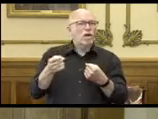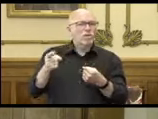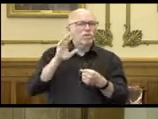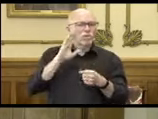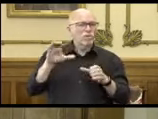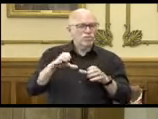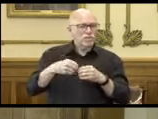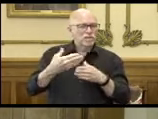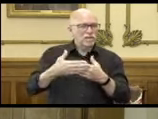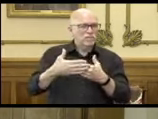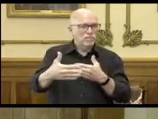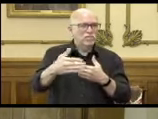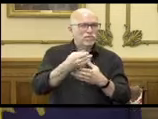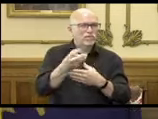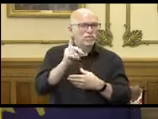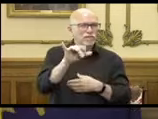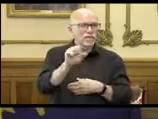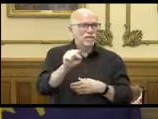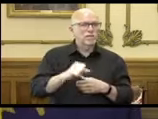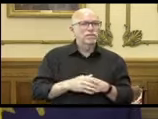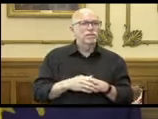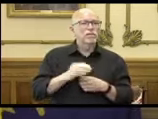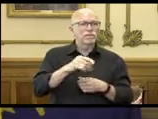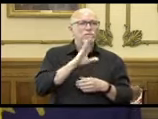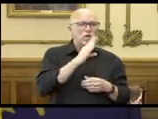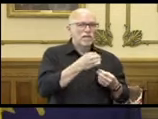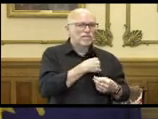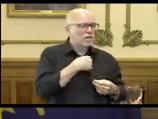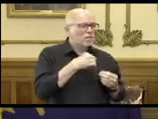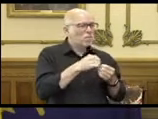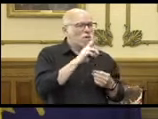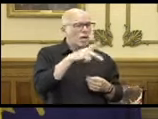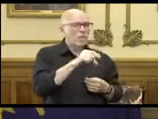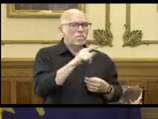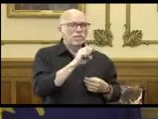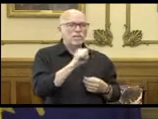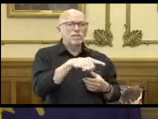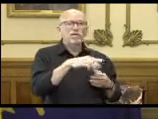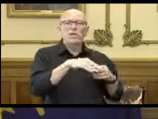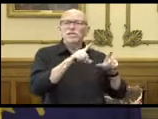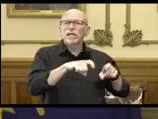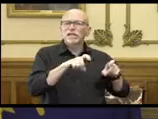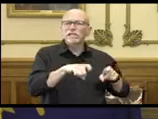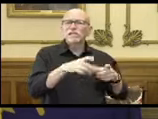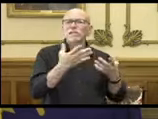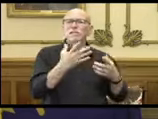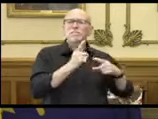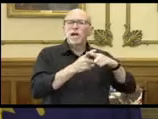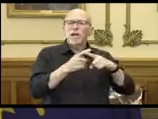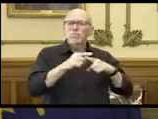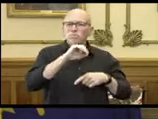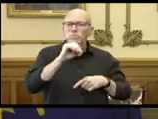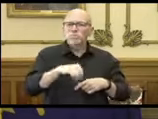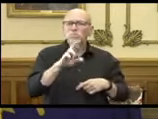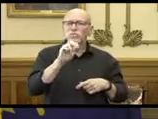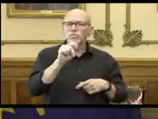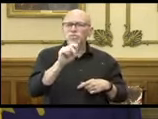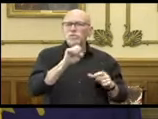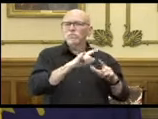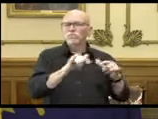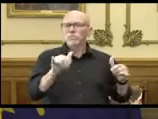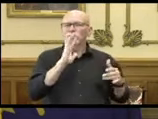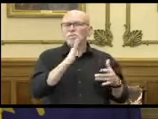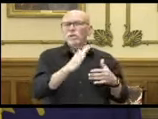the coming days. And you'll give us some updates on testing and positivity rates that help guide us